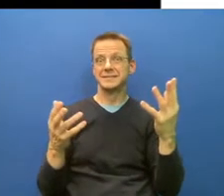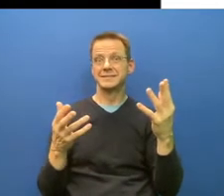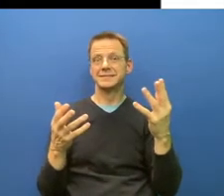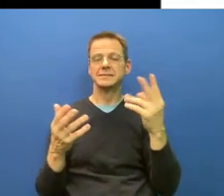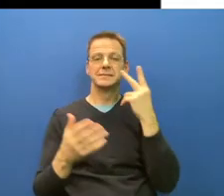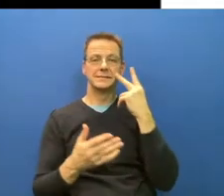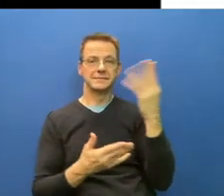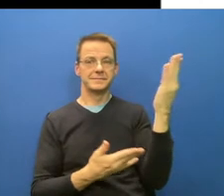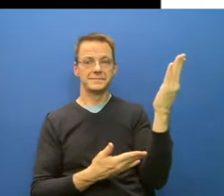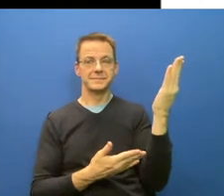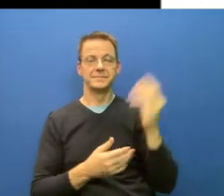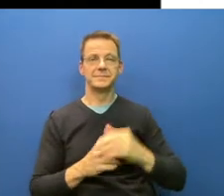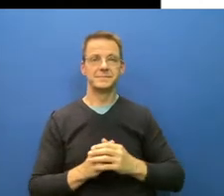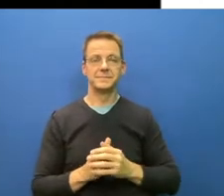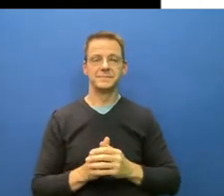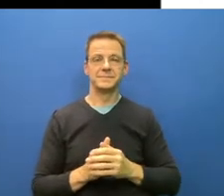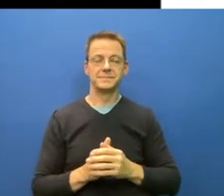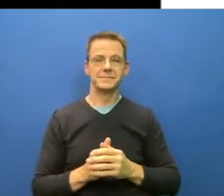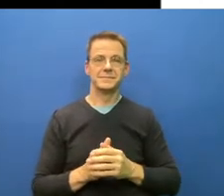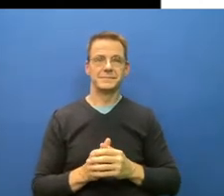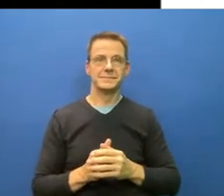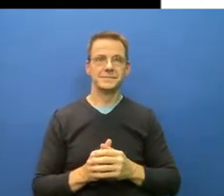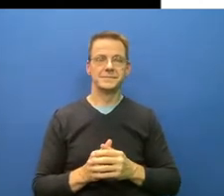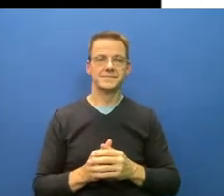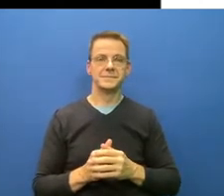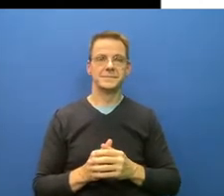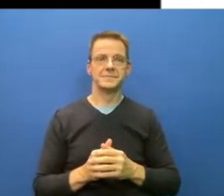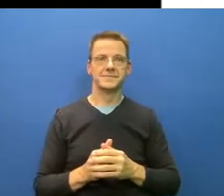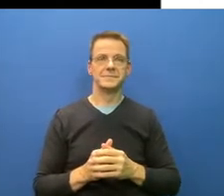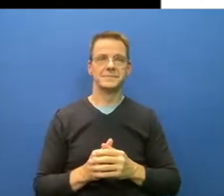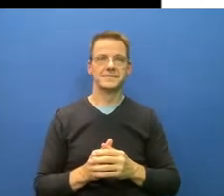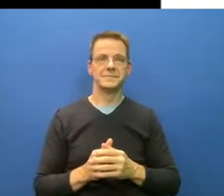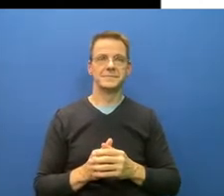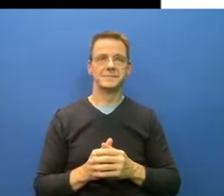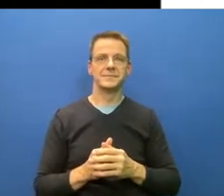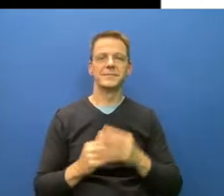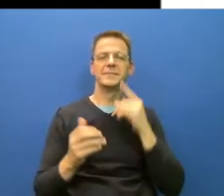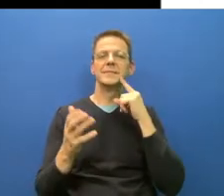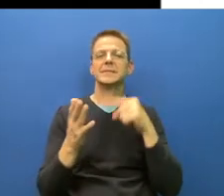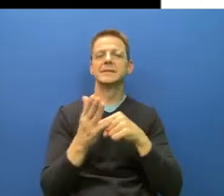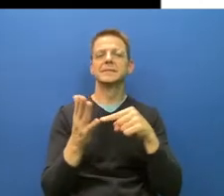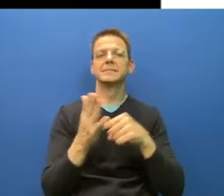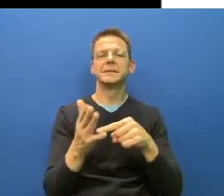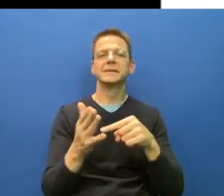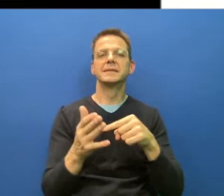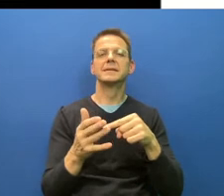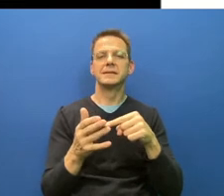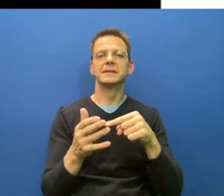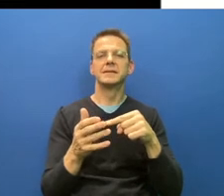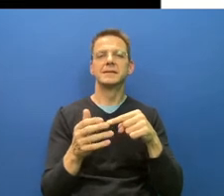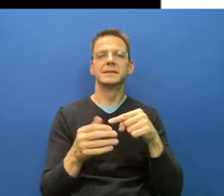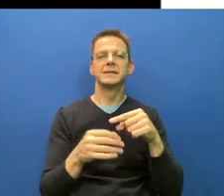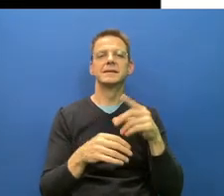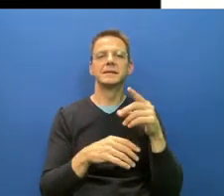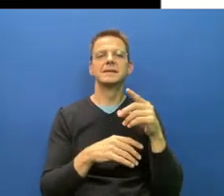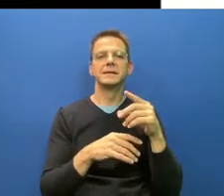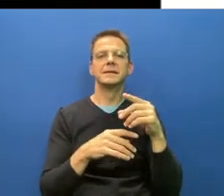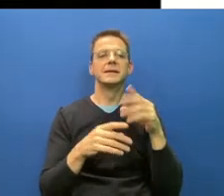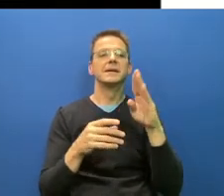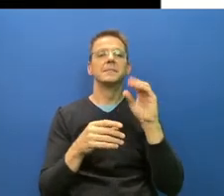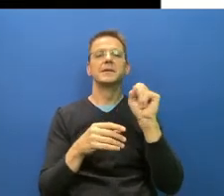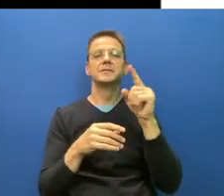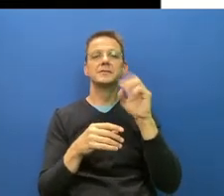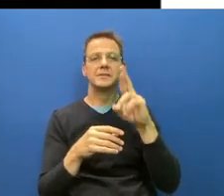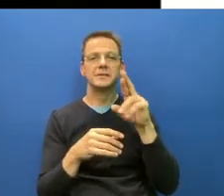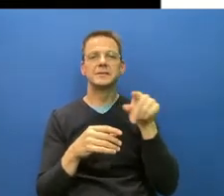So, for example, for boosters, the thing is that the immunity vaccine induced immunity wanes